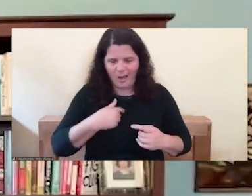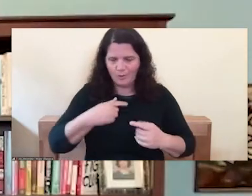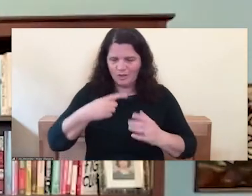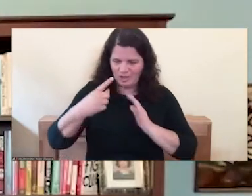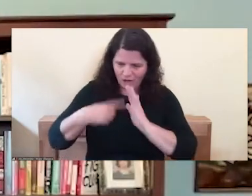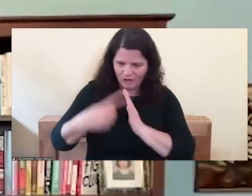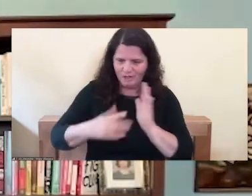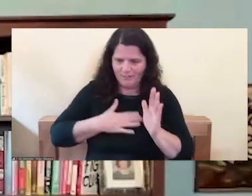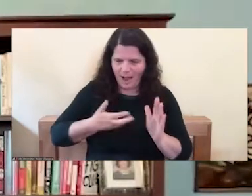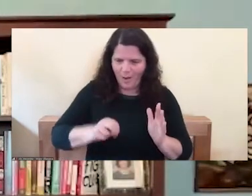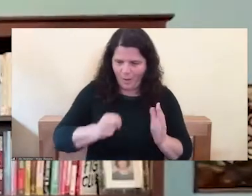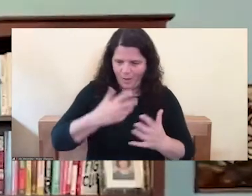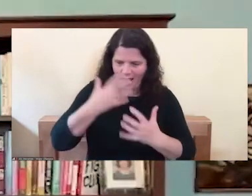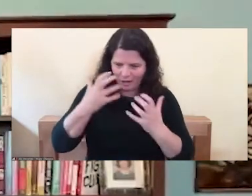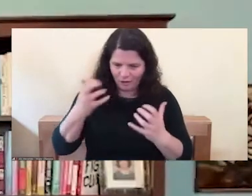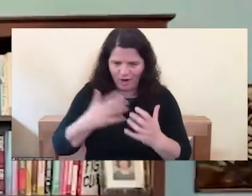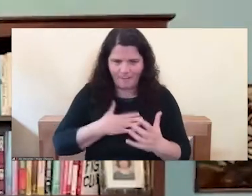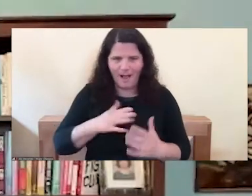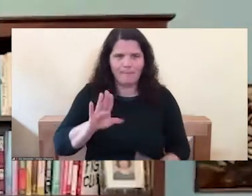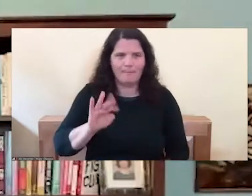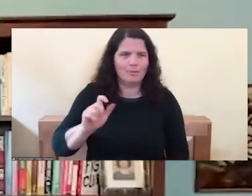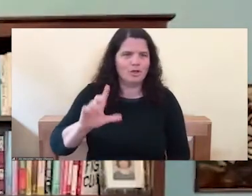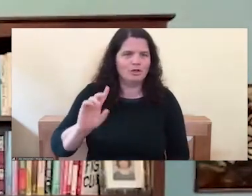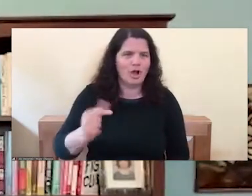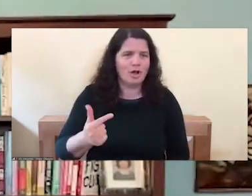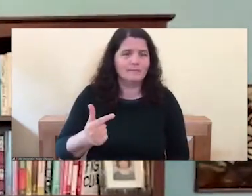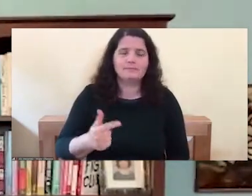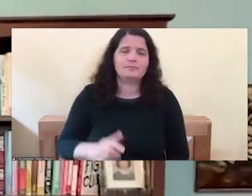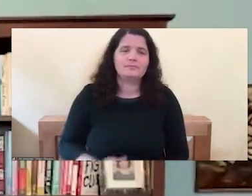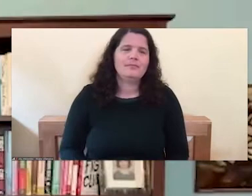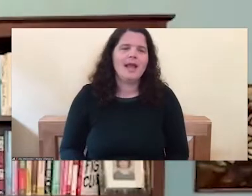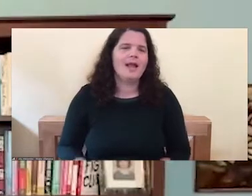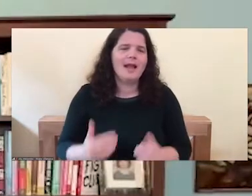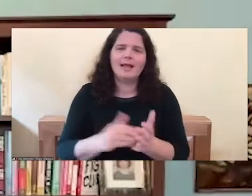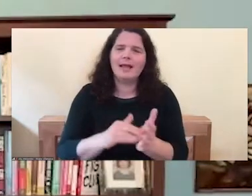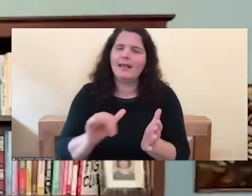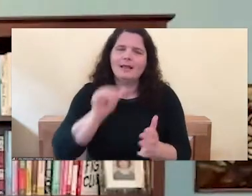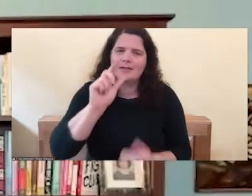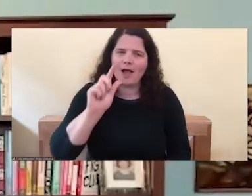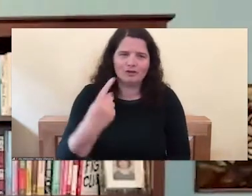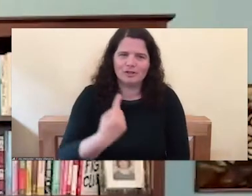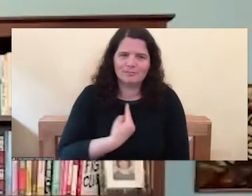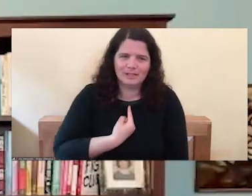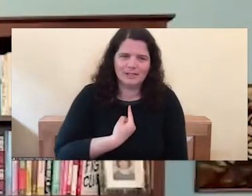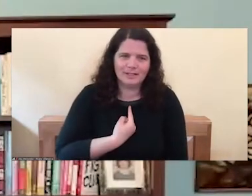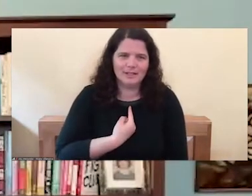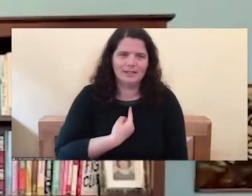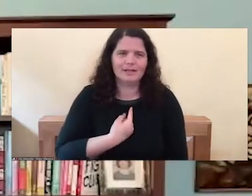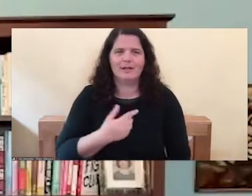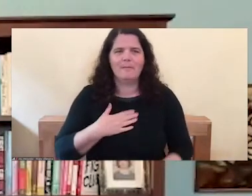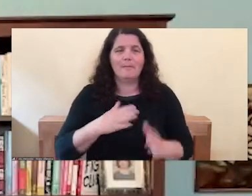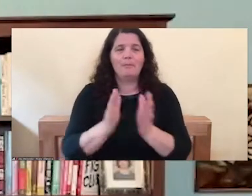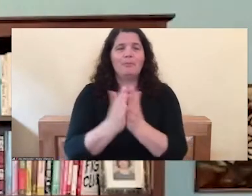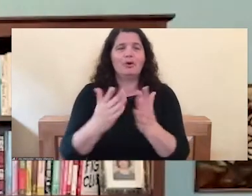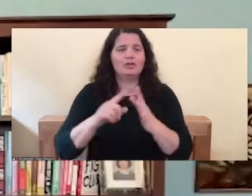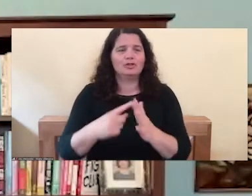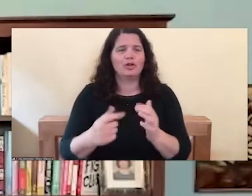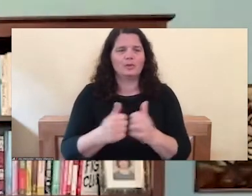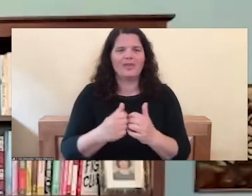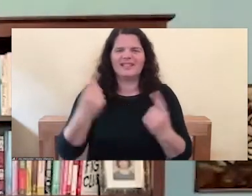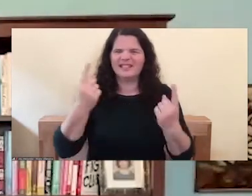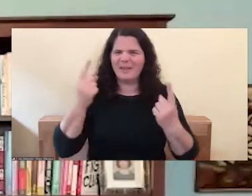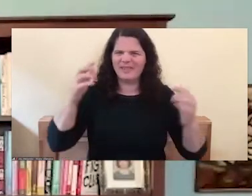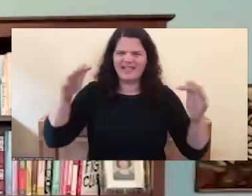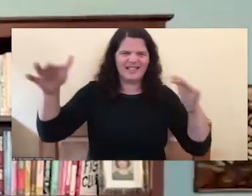Yeah. And it's not, by the way, I have to say, it's not just me. Like I, my, I opened my book with something's in the air. Every woman I